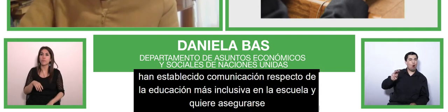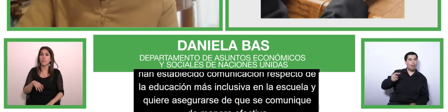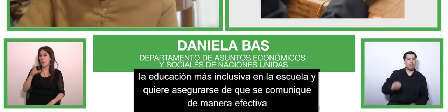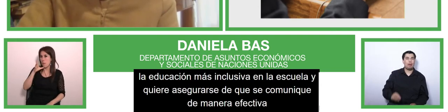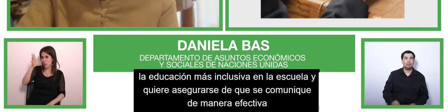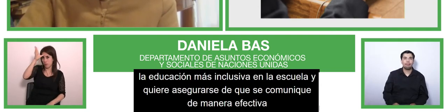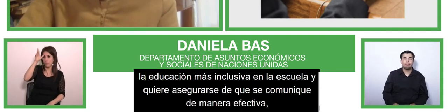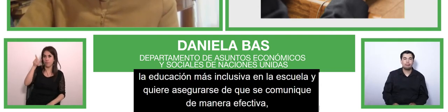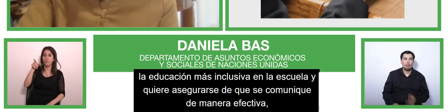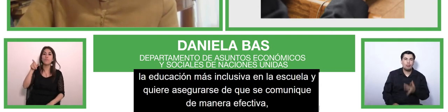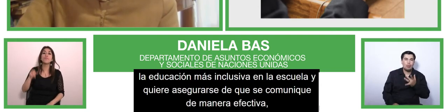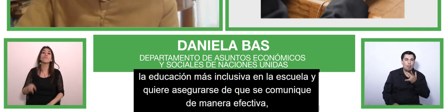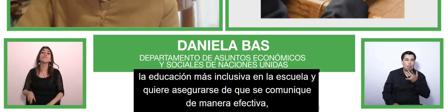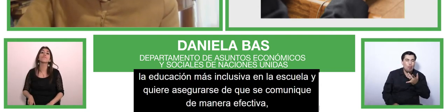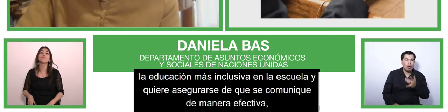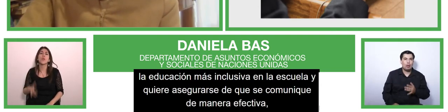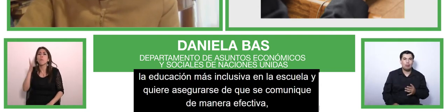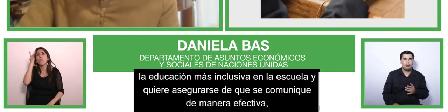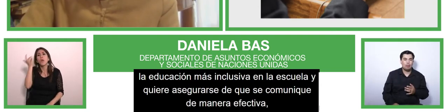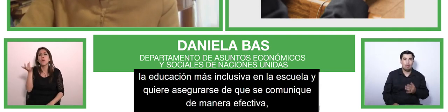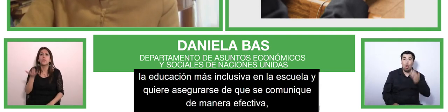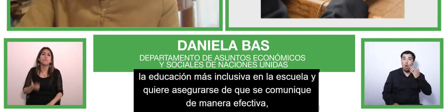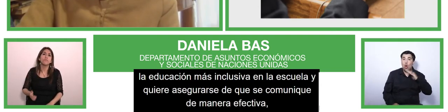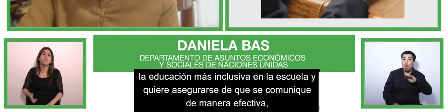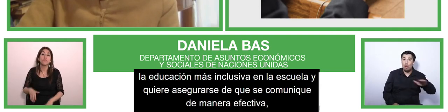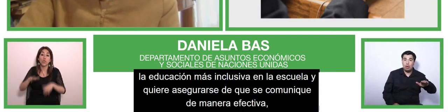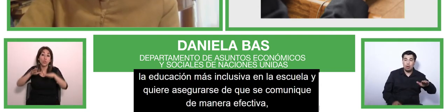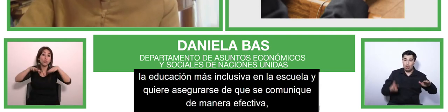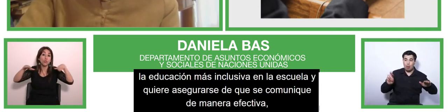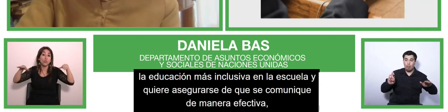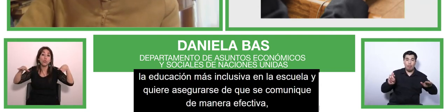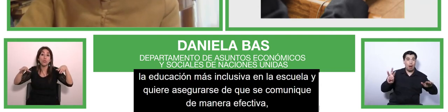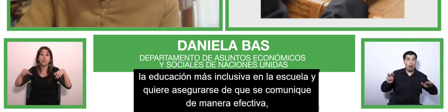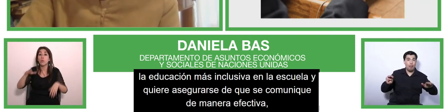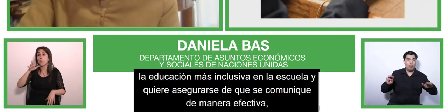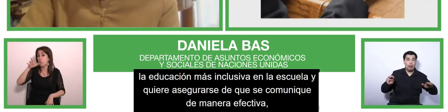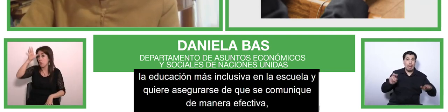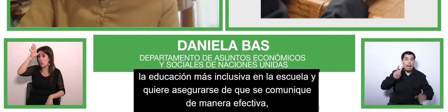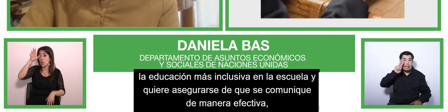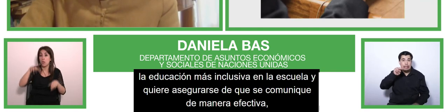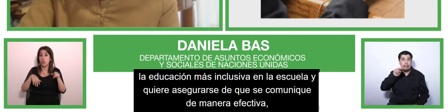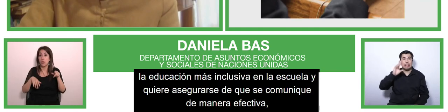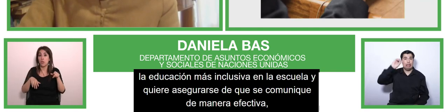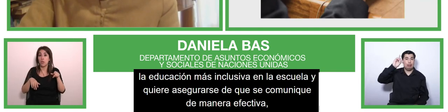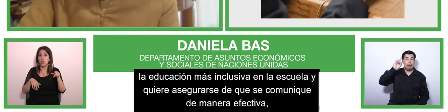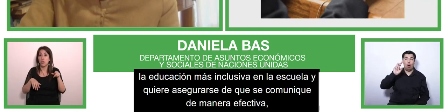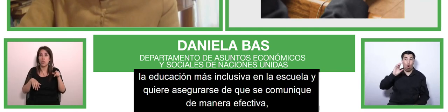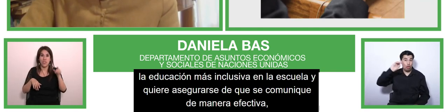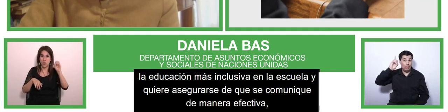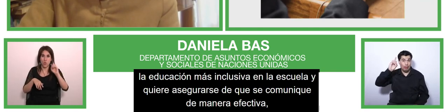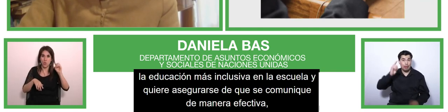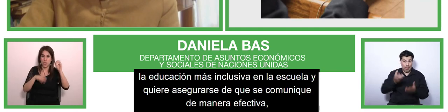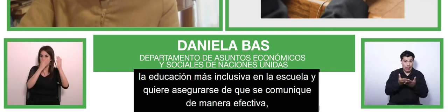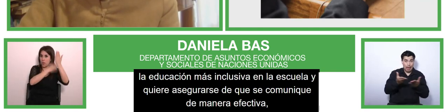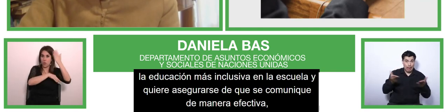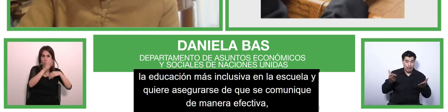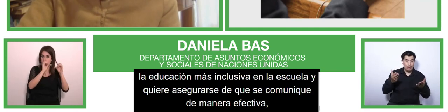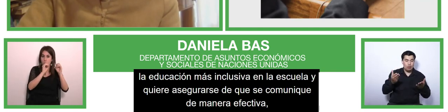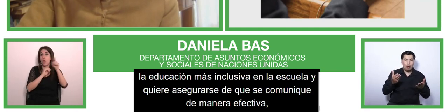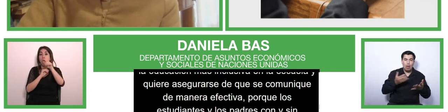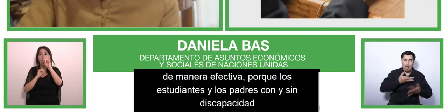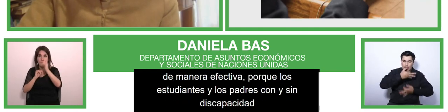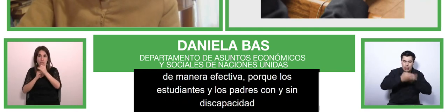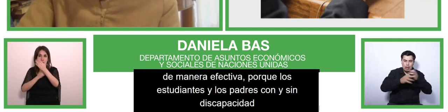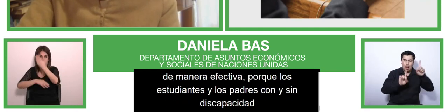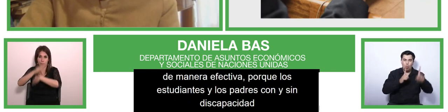the students with and without disabilities that have expressed hesitation that having their children in an inclusive classroom would